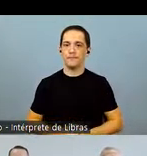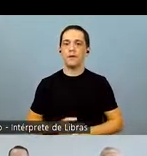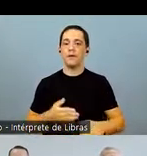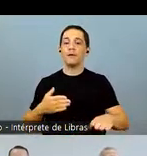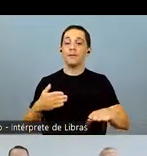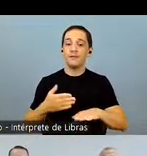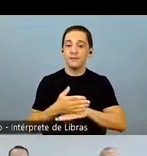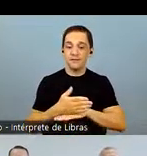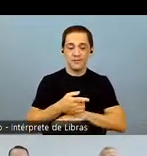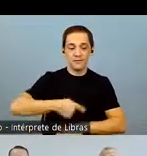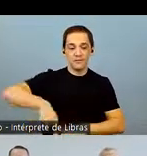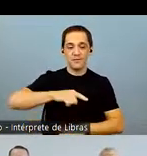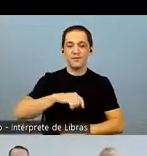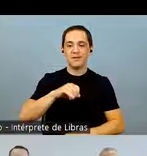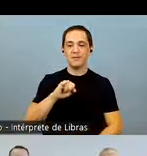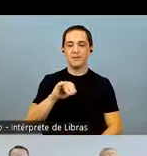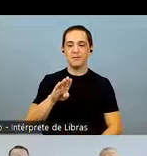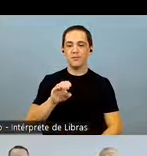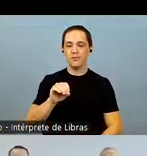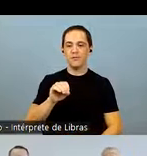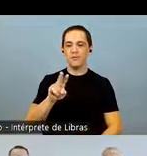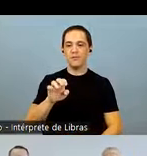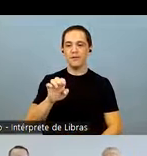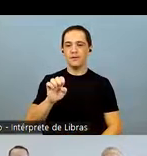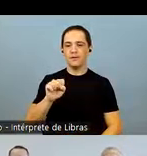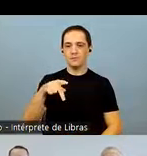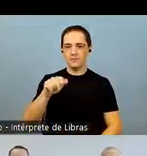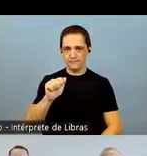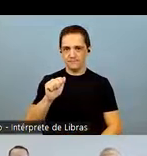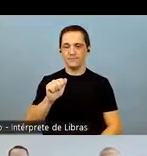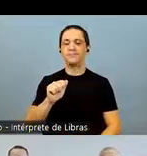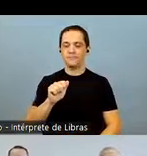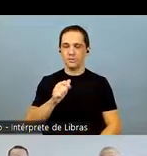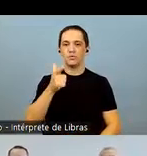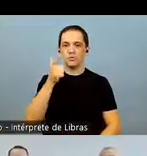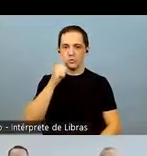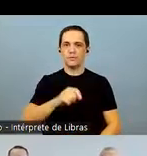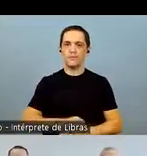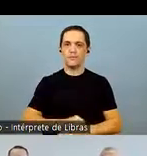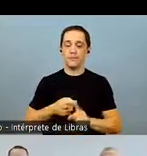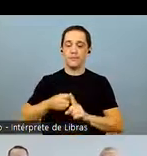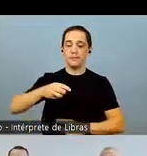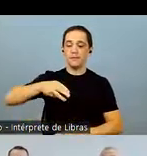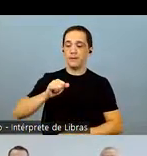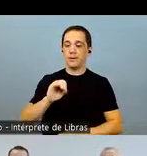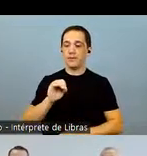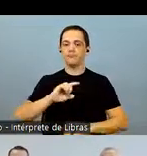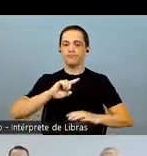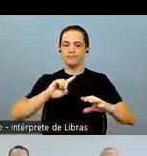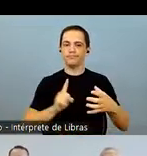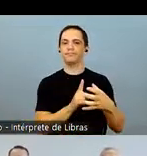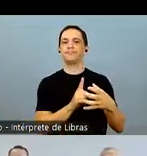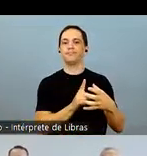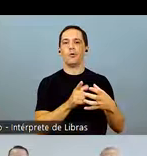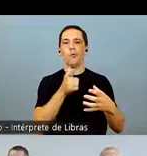we would like to share with you the fact that SLCE-3 is now on the IBOVSPA.